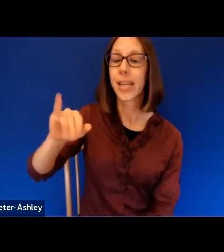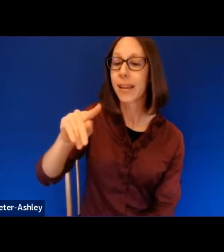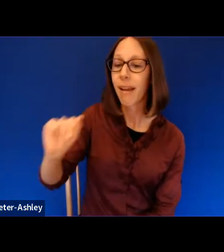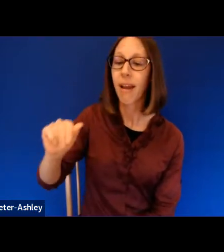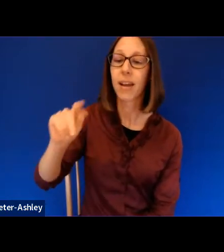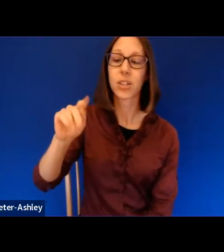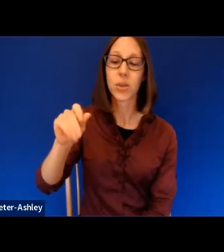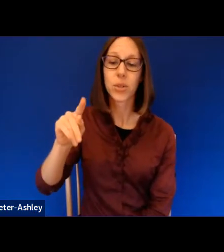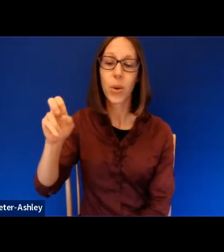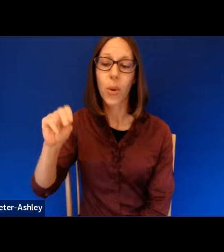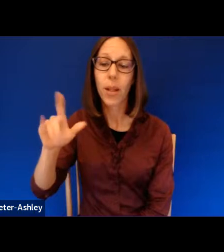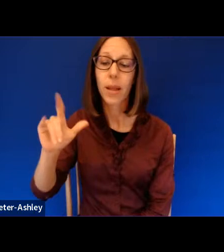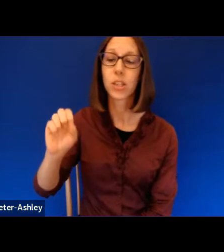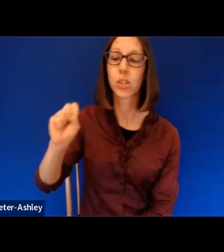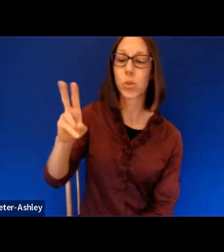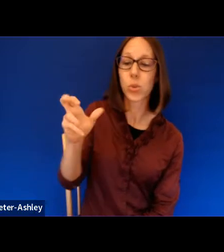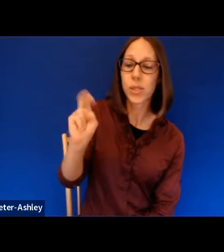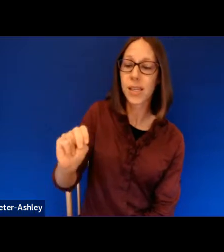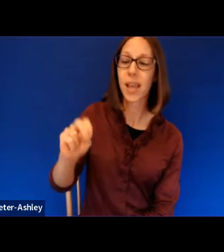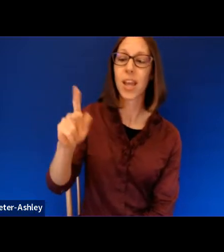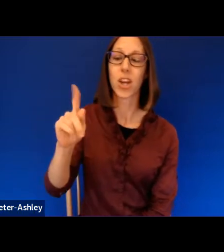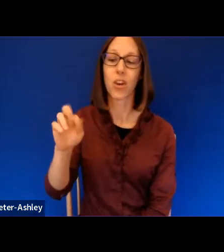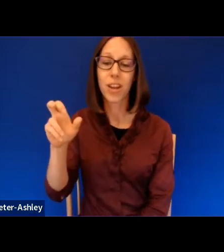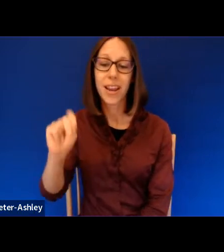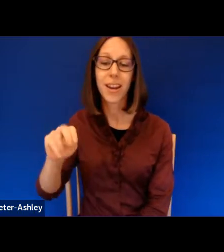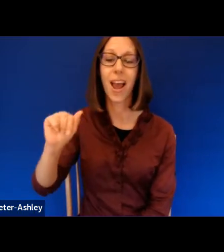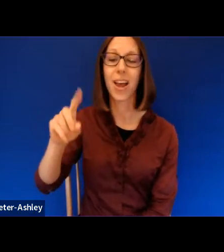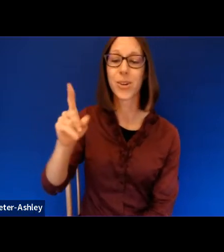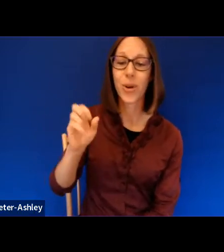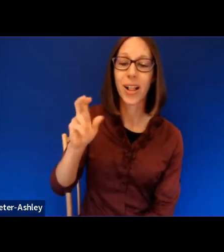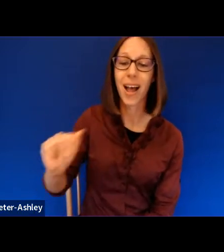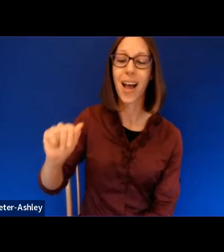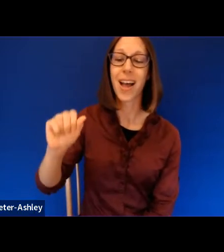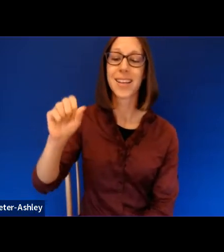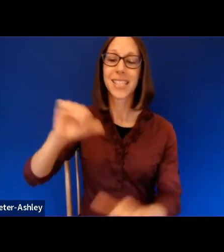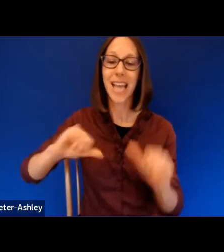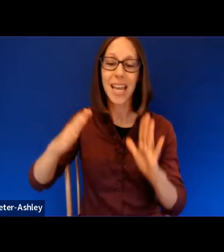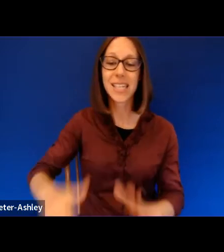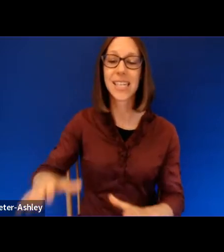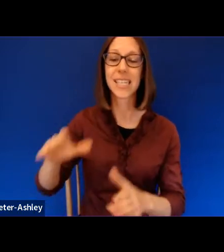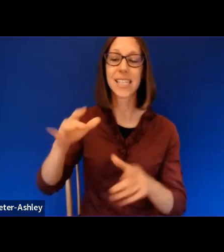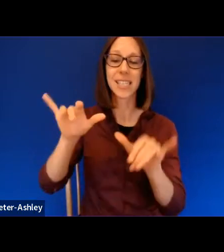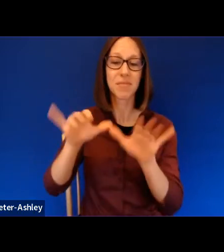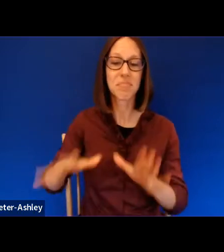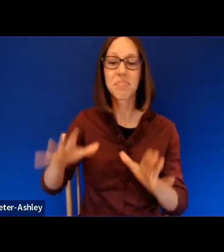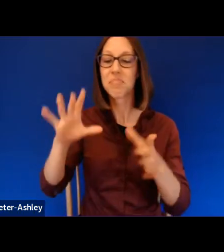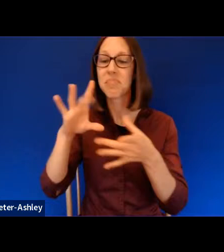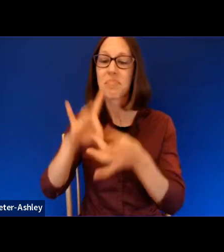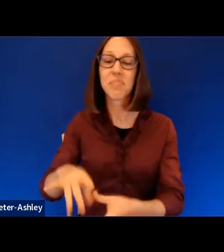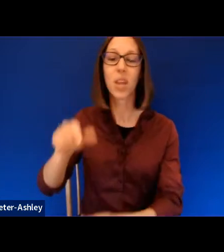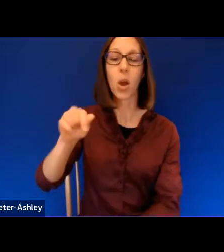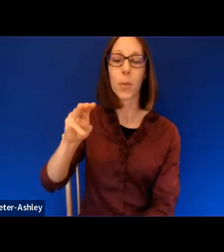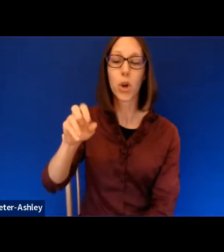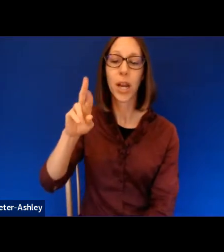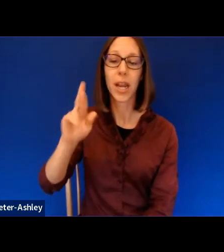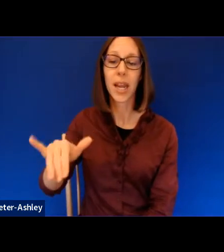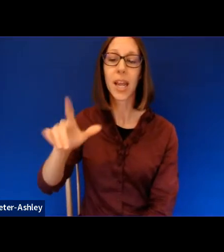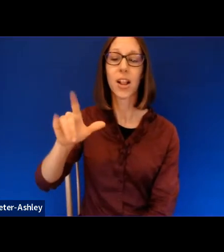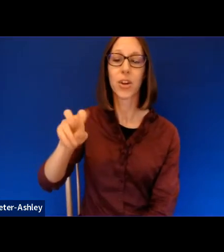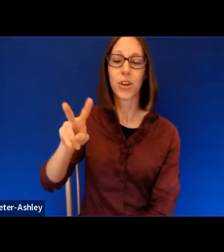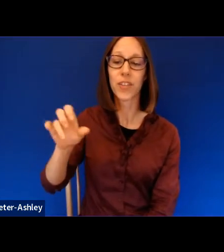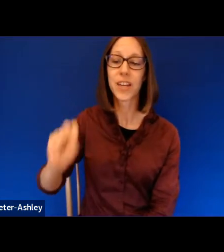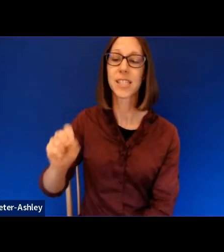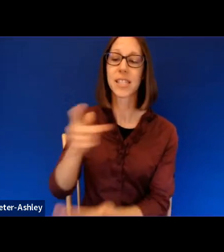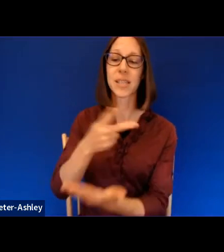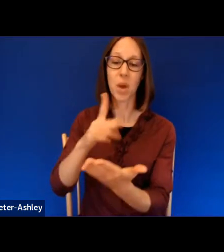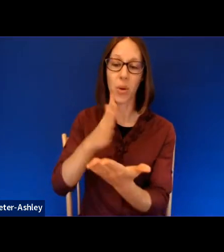Kareem Abdul-Jabbar, scientist and environmentalist Amory Lovins, author, poet and activist Sandra Cisneros, pediatrician